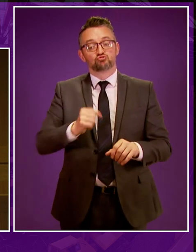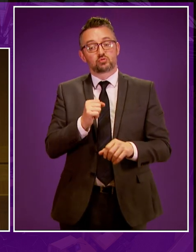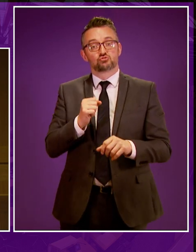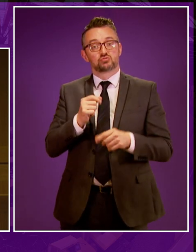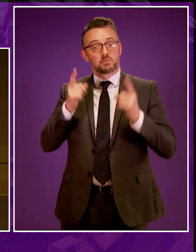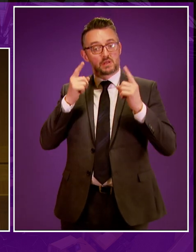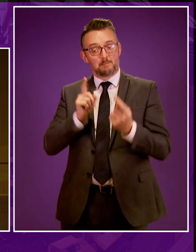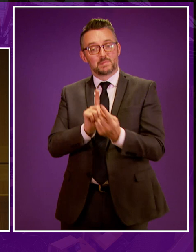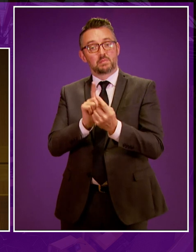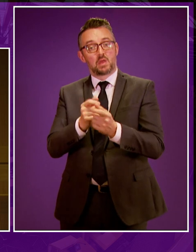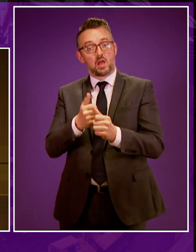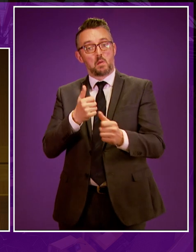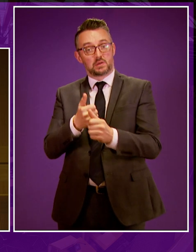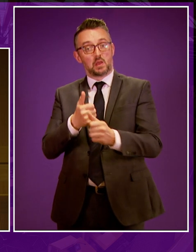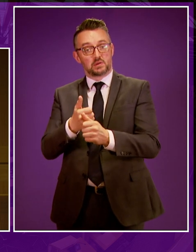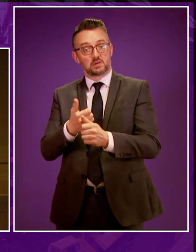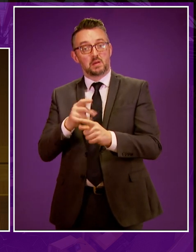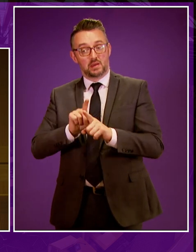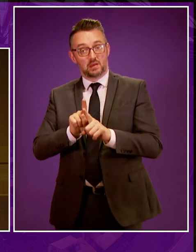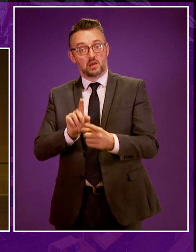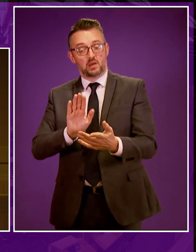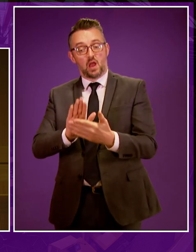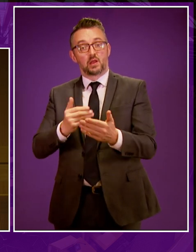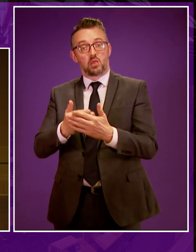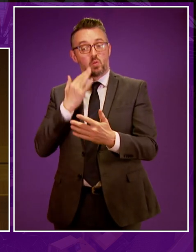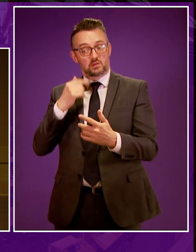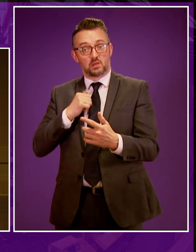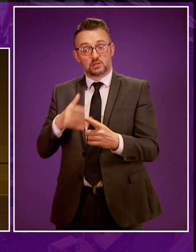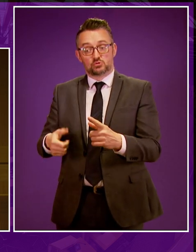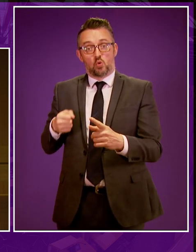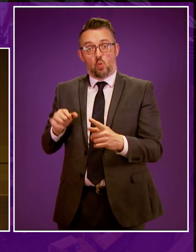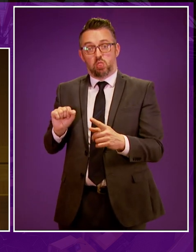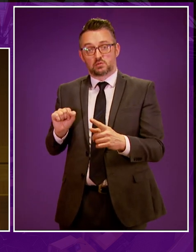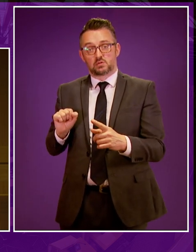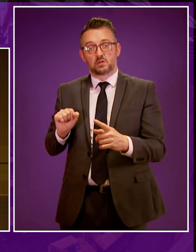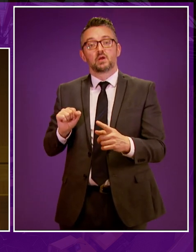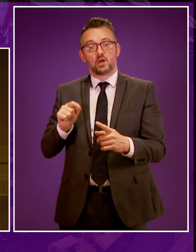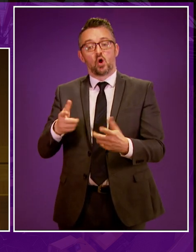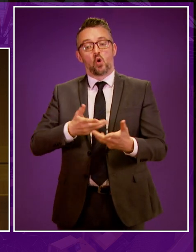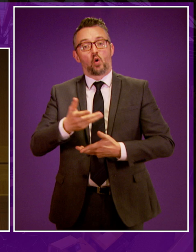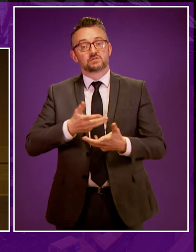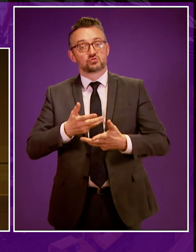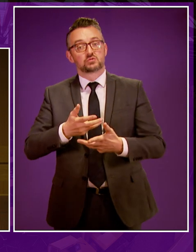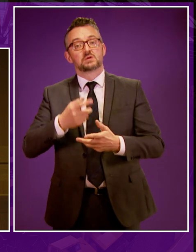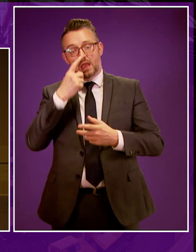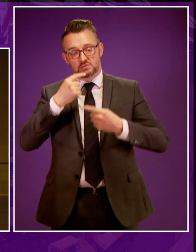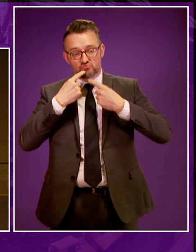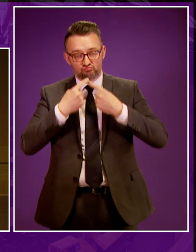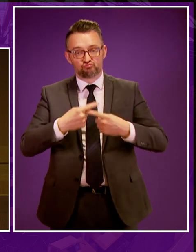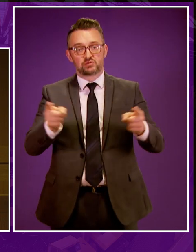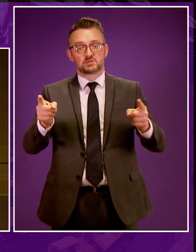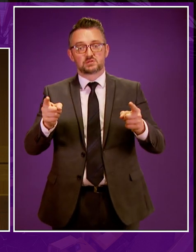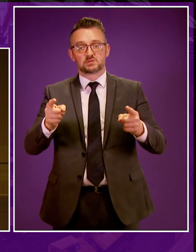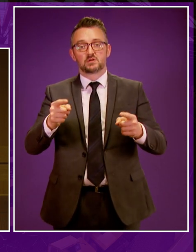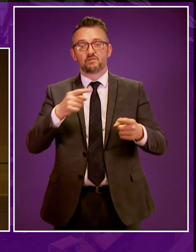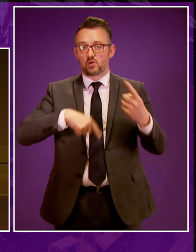on a dozen occasions in the run-up to the original moratorium. Maybe now we can have the details of those conversations released in the interests of